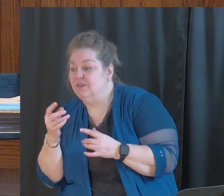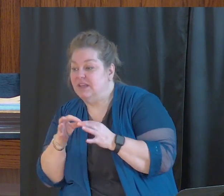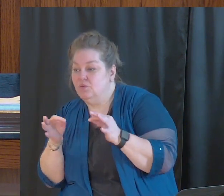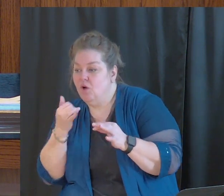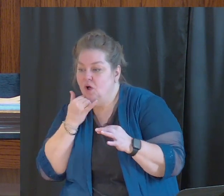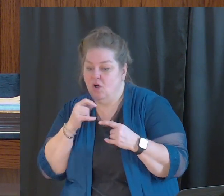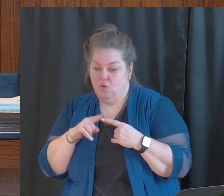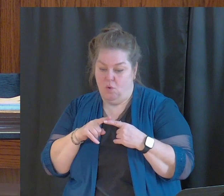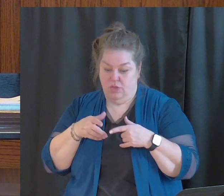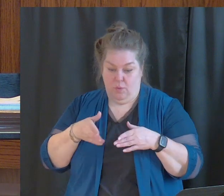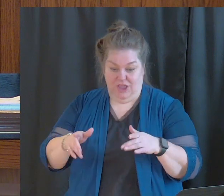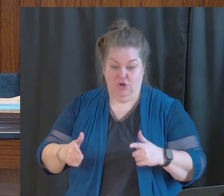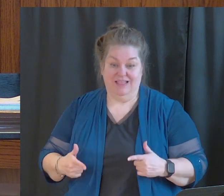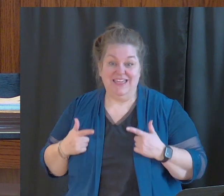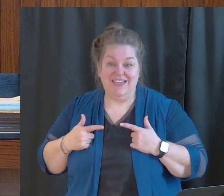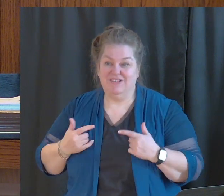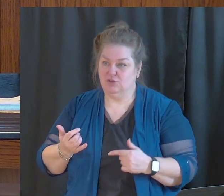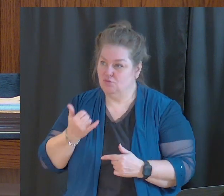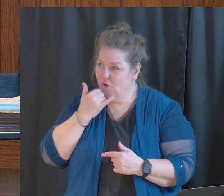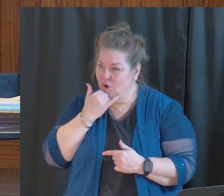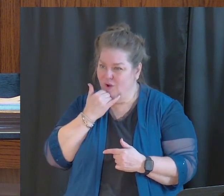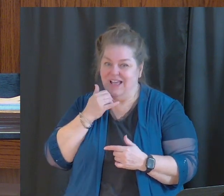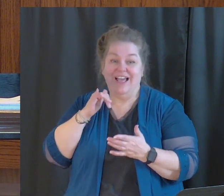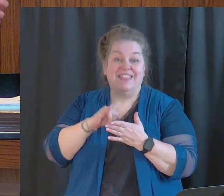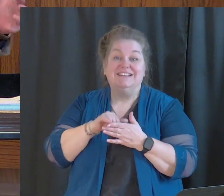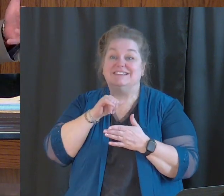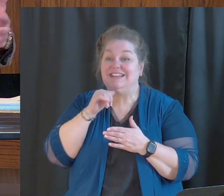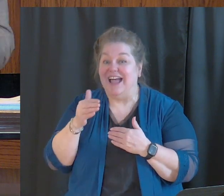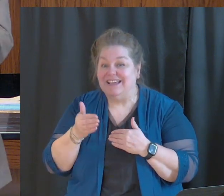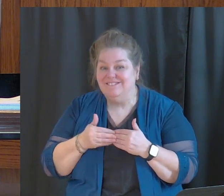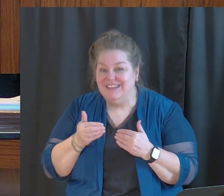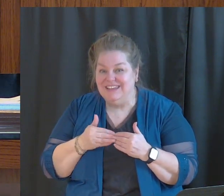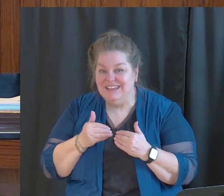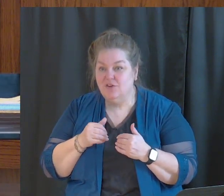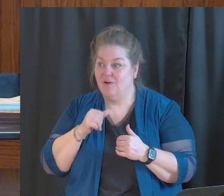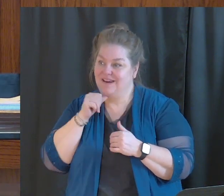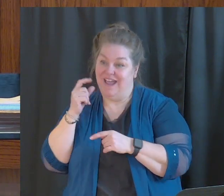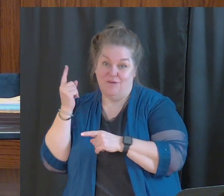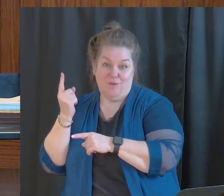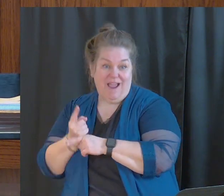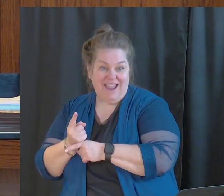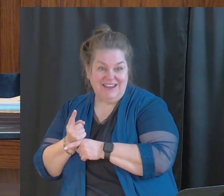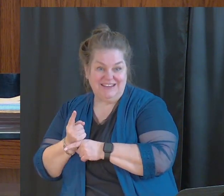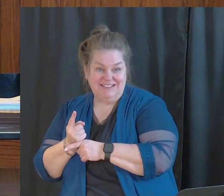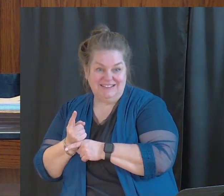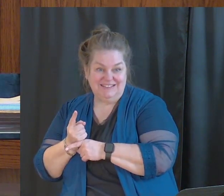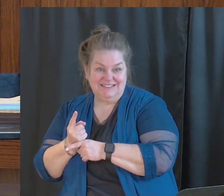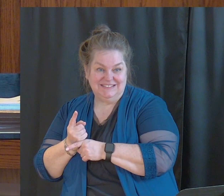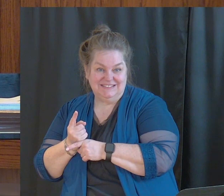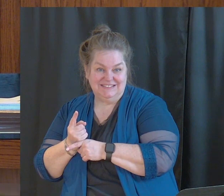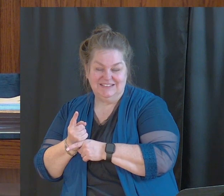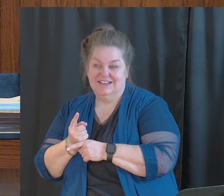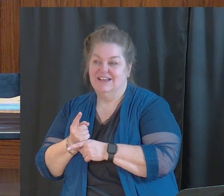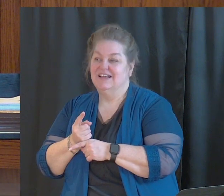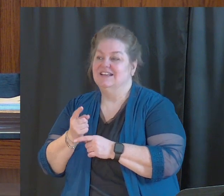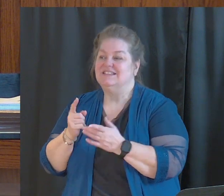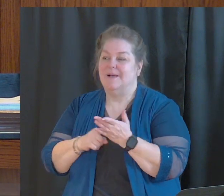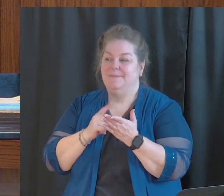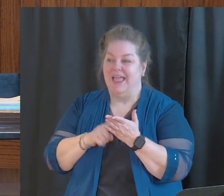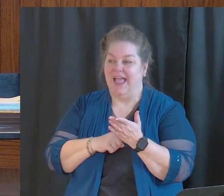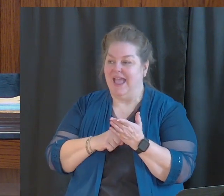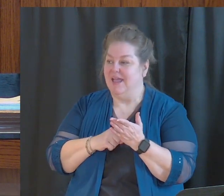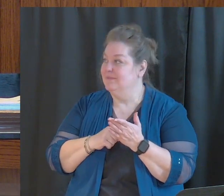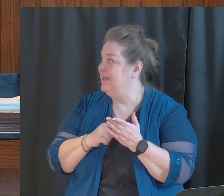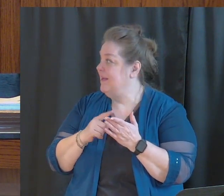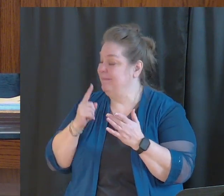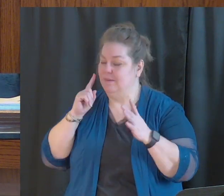lifestyle thing that is not really convenient or right and in line with what God has asked us to do, so many times I see people